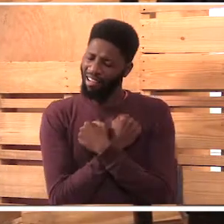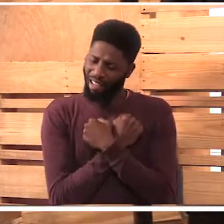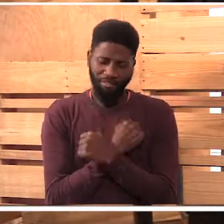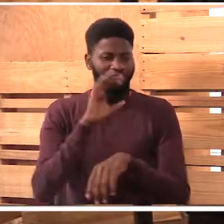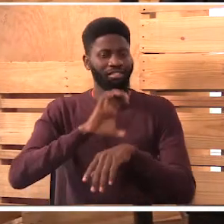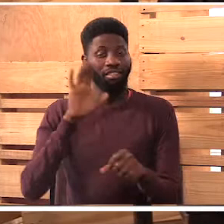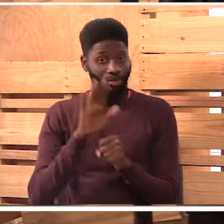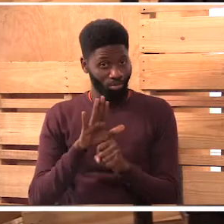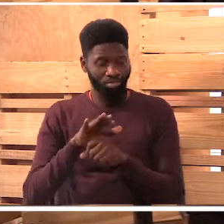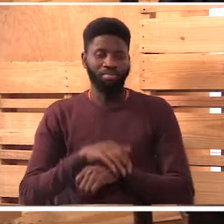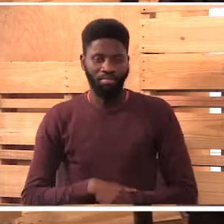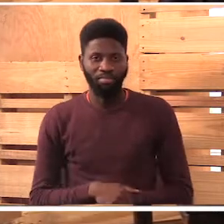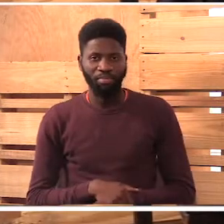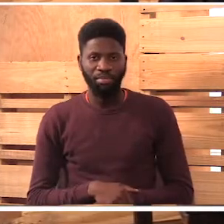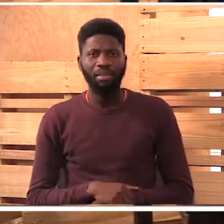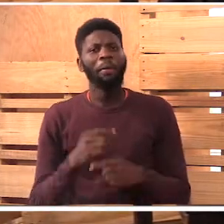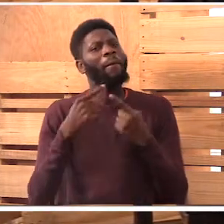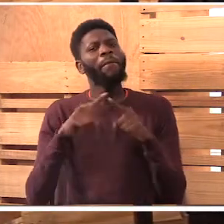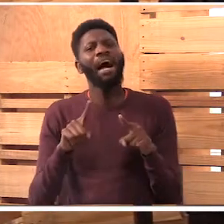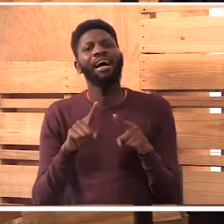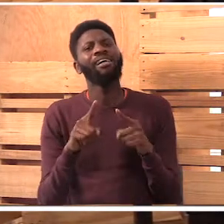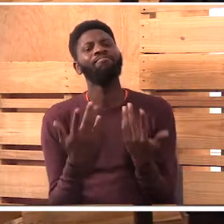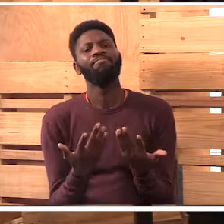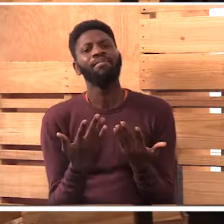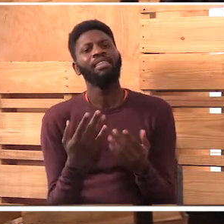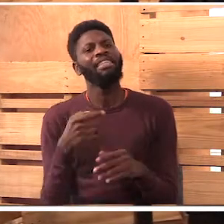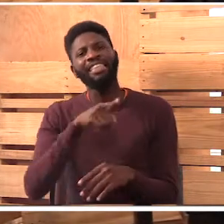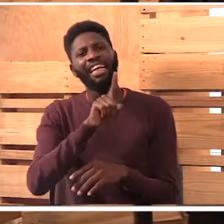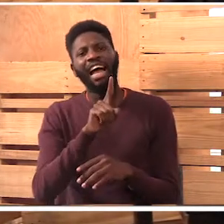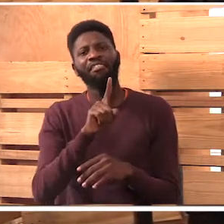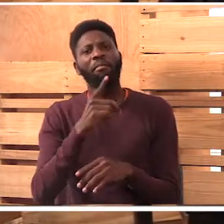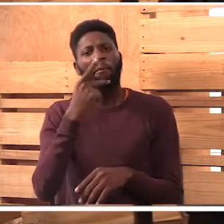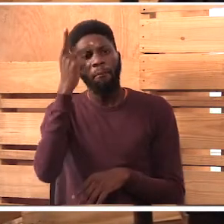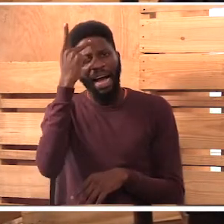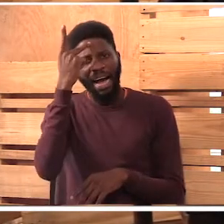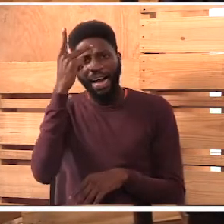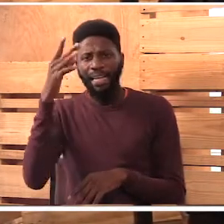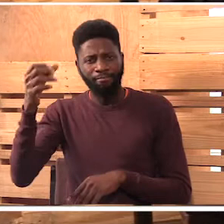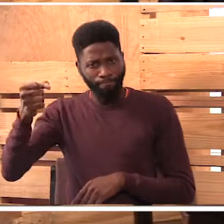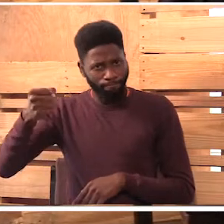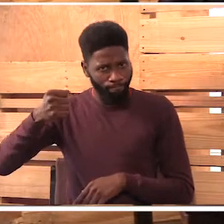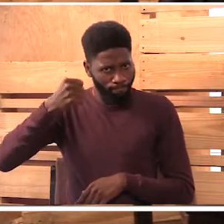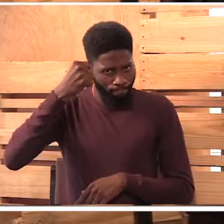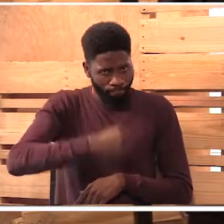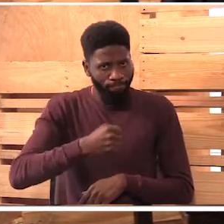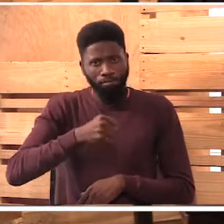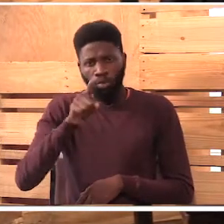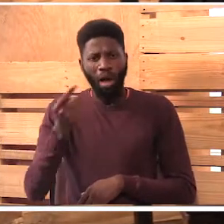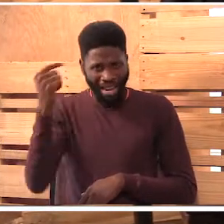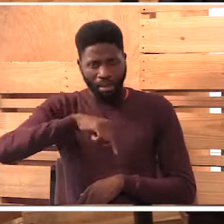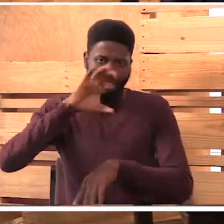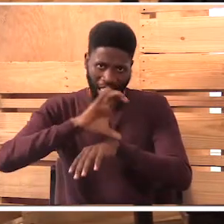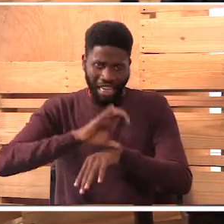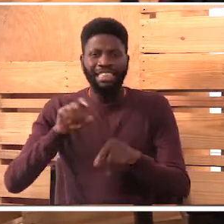say that. So, at what point did they bring you to church, and how has the church helped you now to